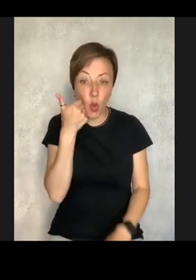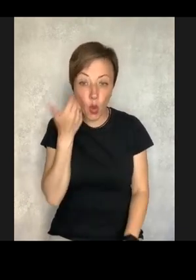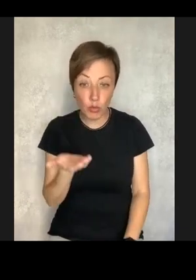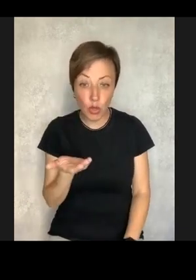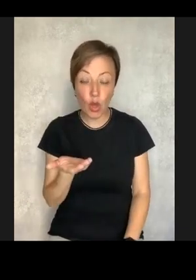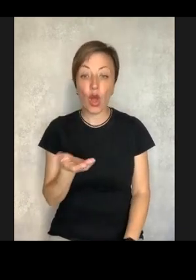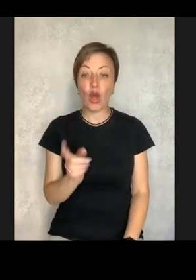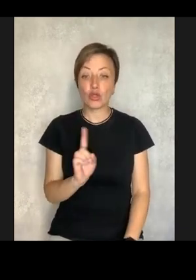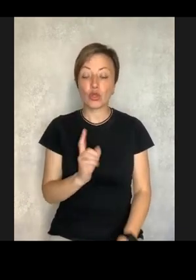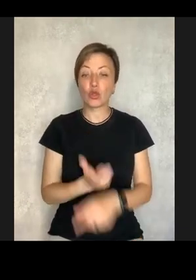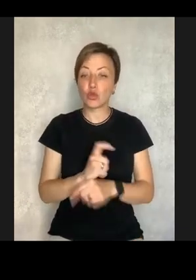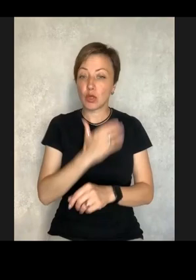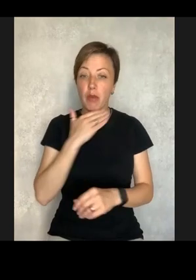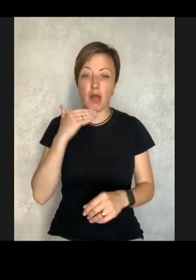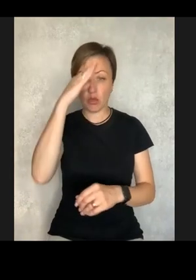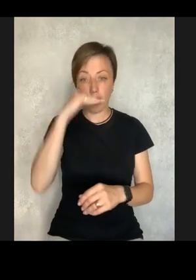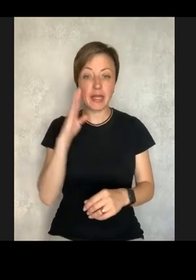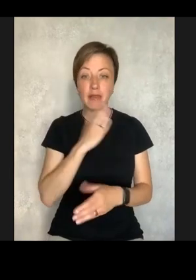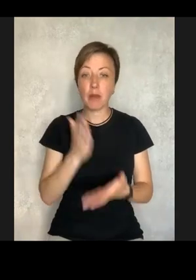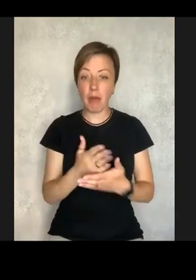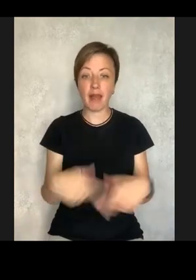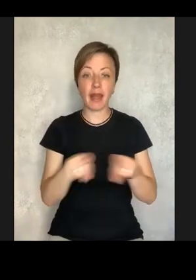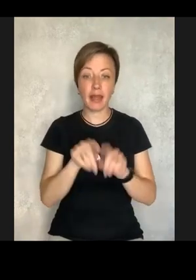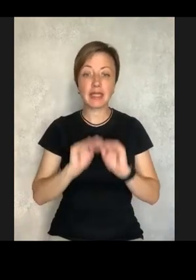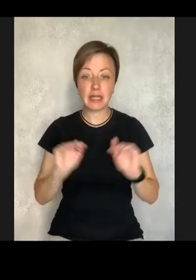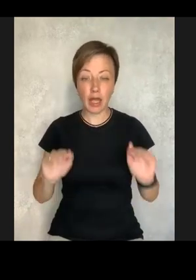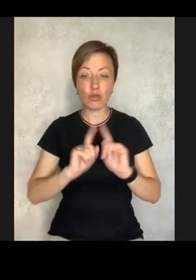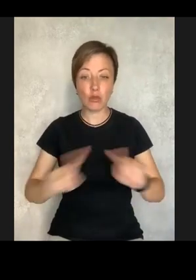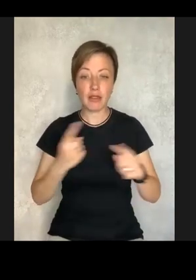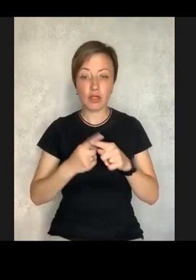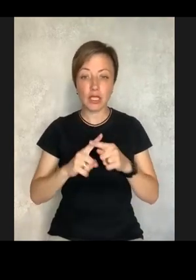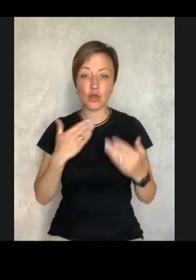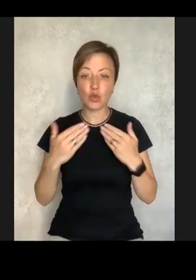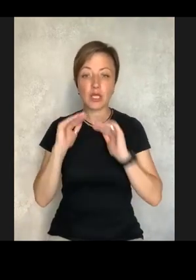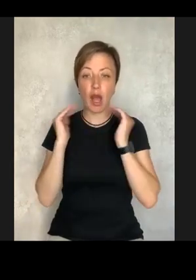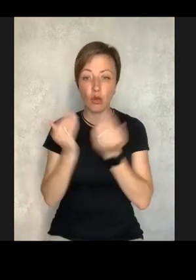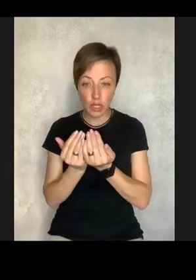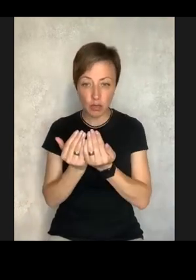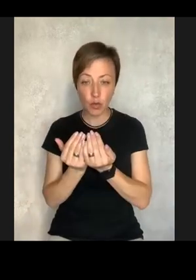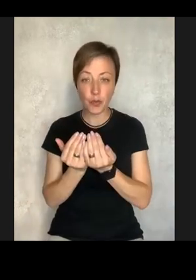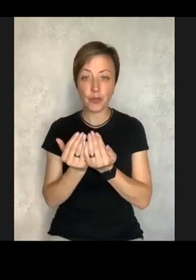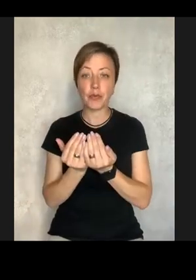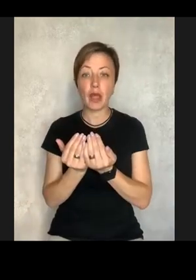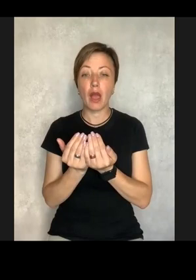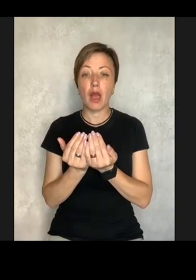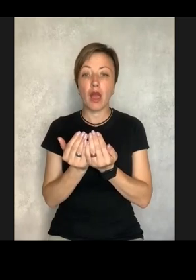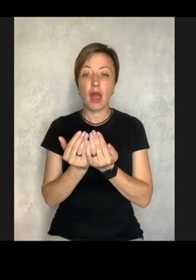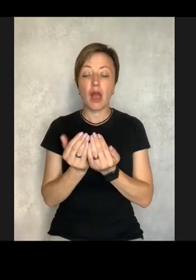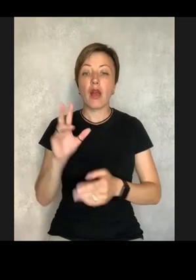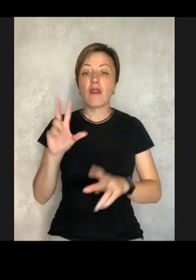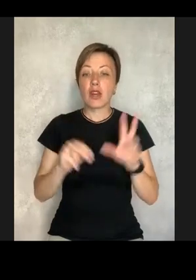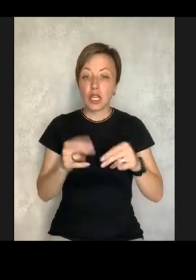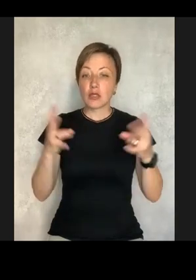norm, it's a shame. So many parents who have such children, especially about